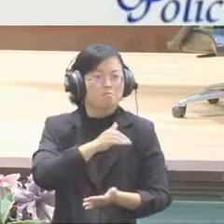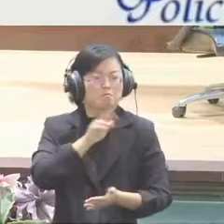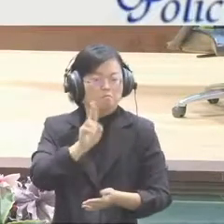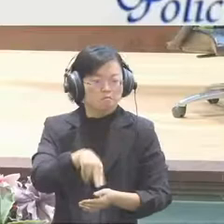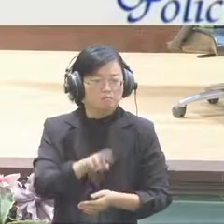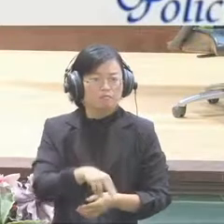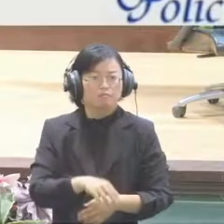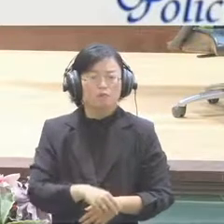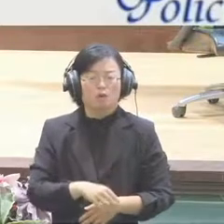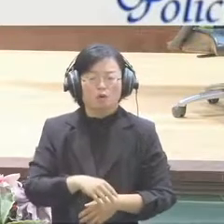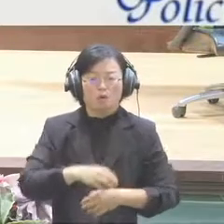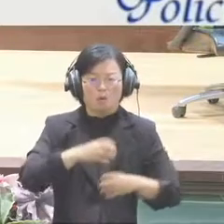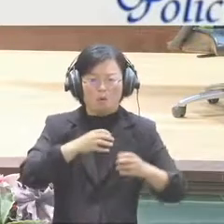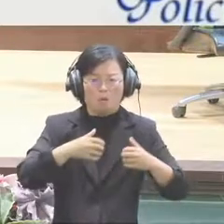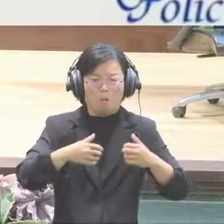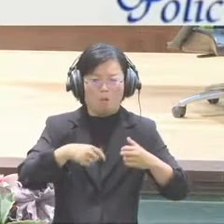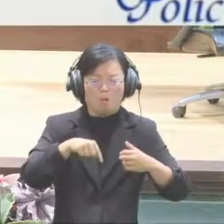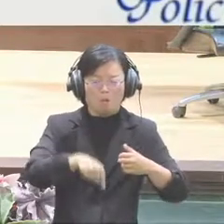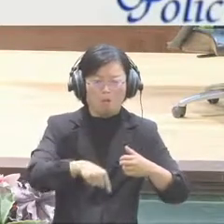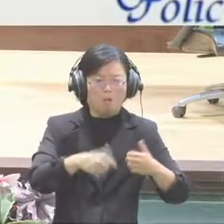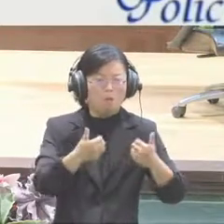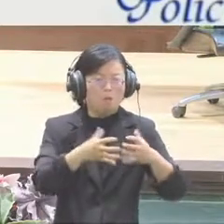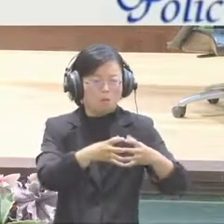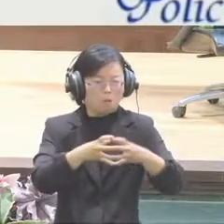doing these policy research in Hong Kong?